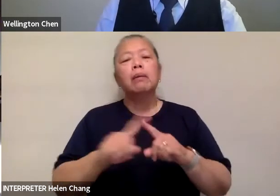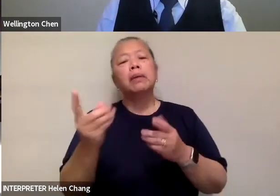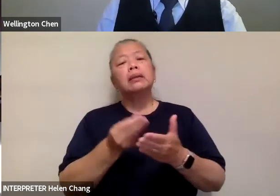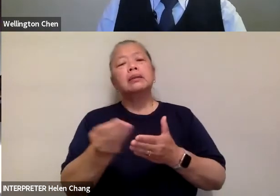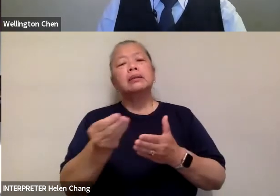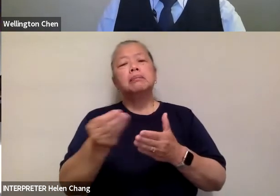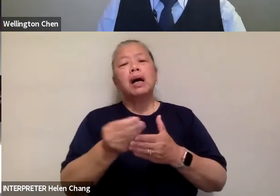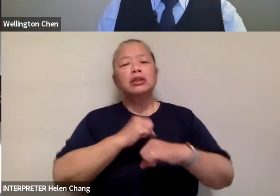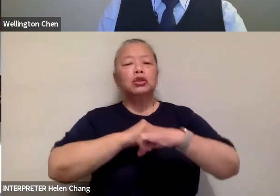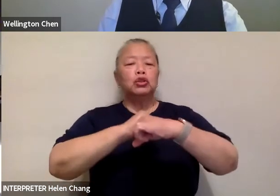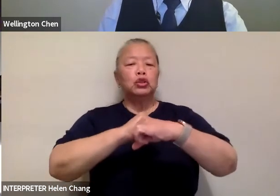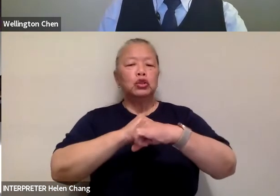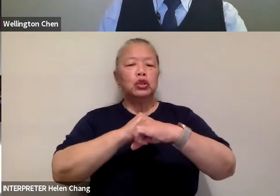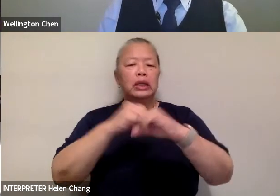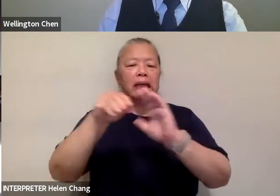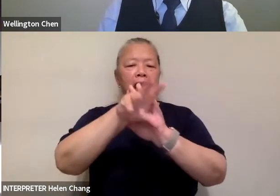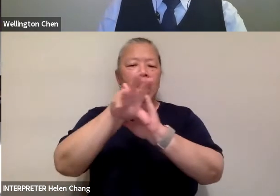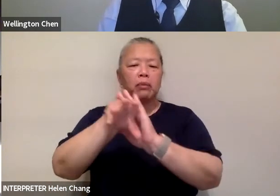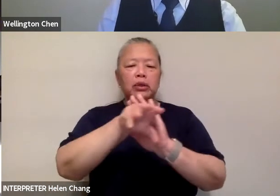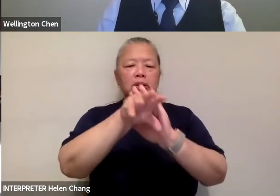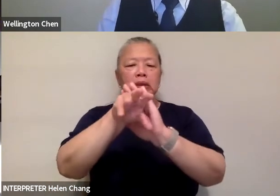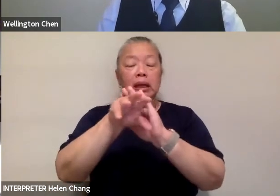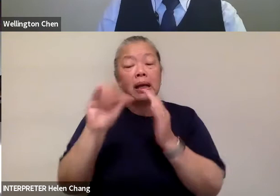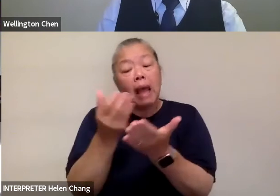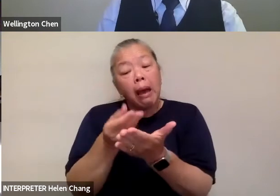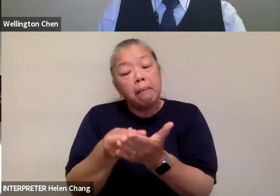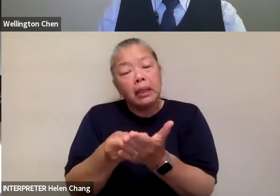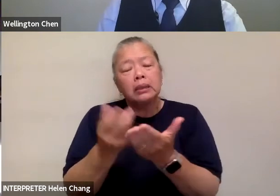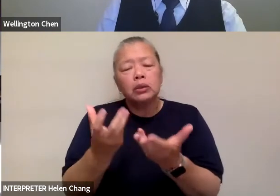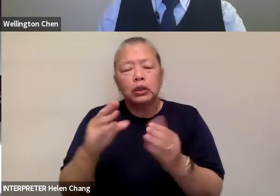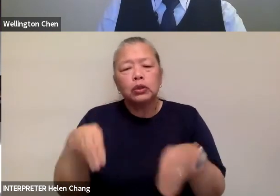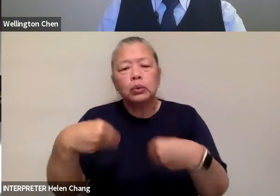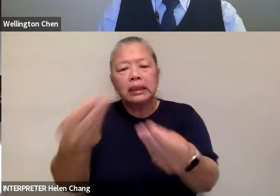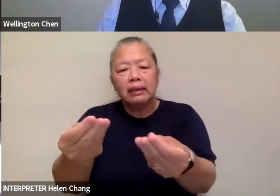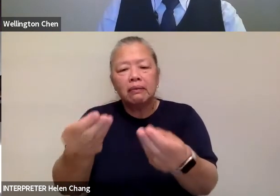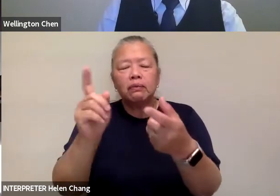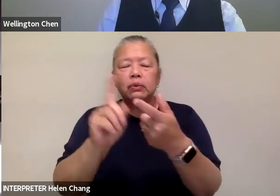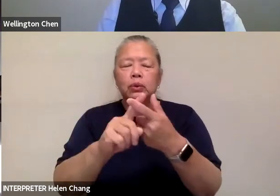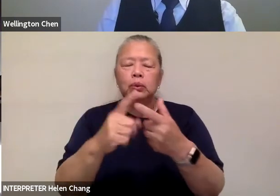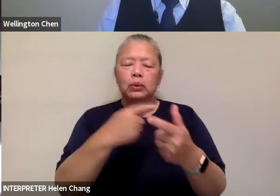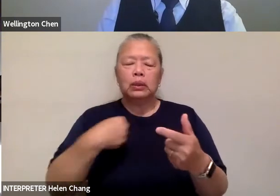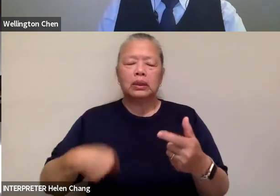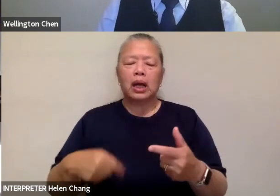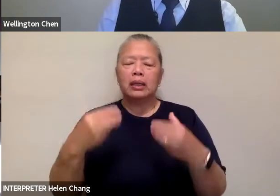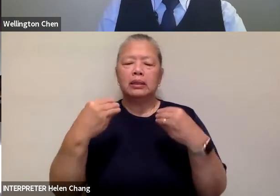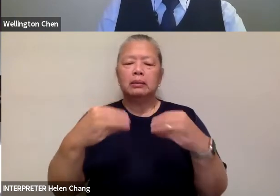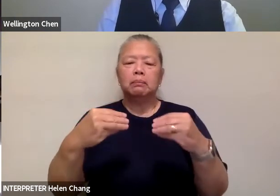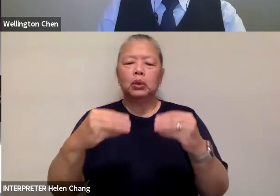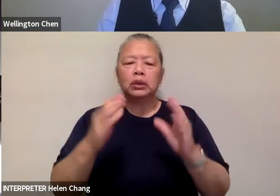And she's going to give the money to the Chinese Merchants Association in Chinatown. And